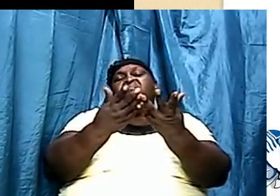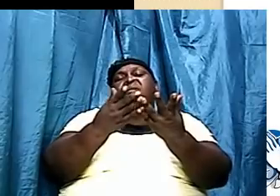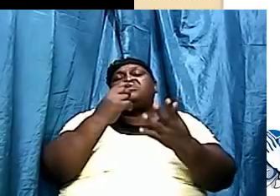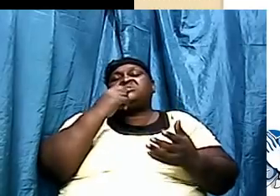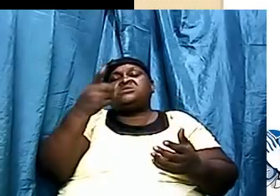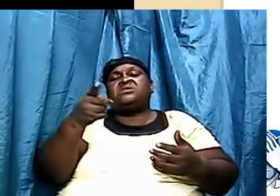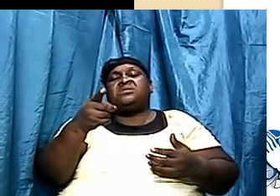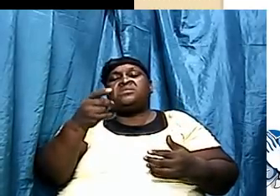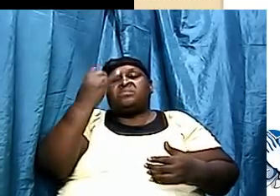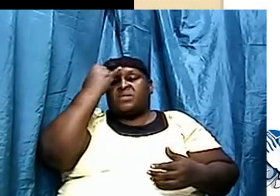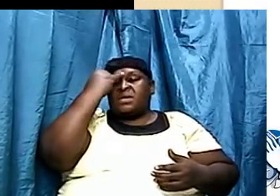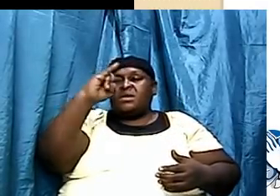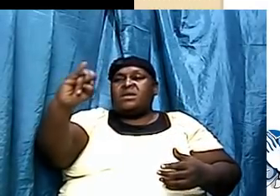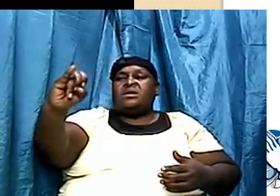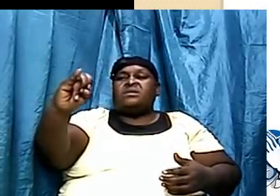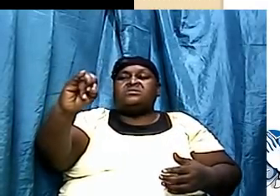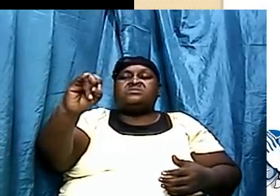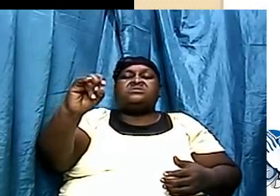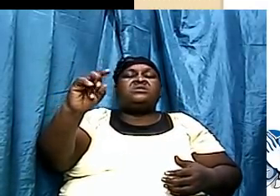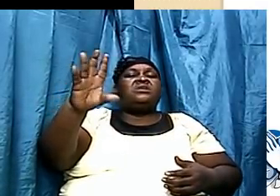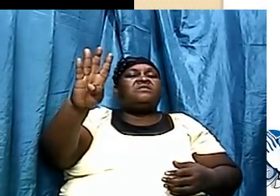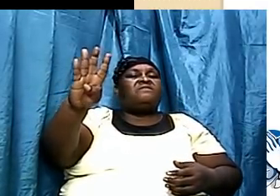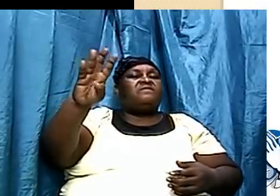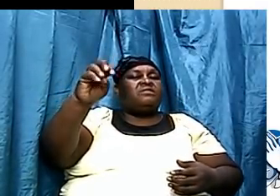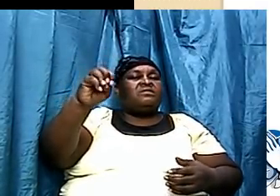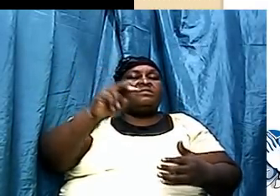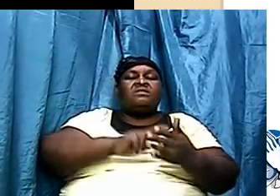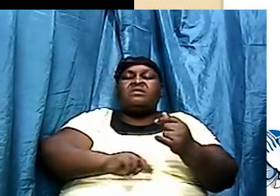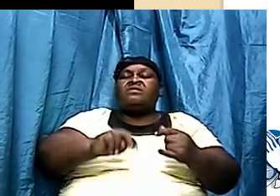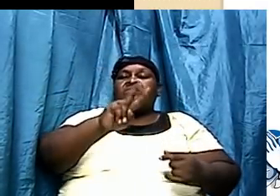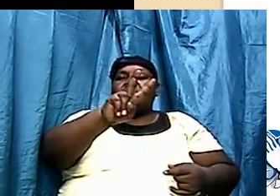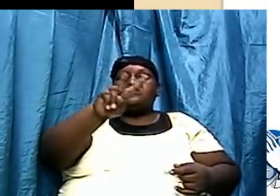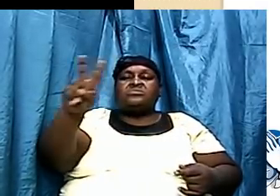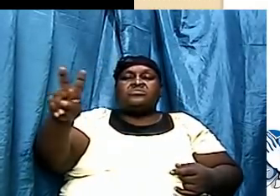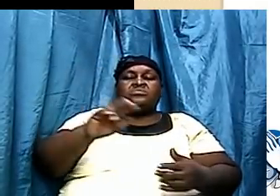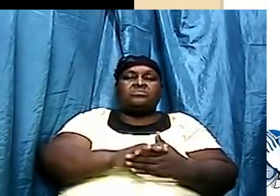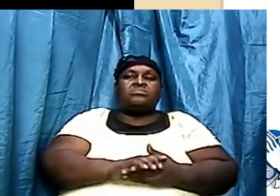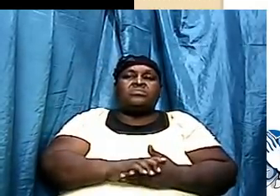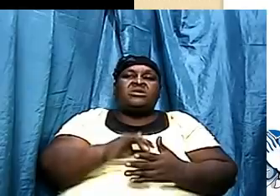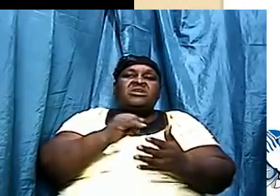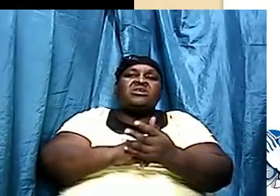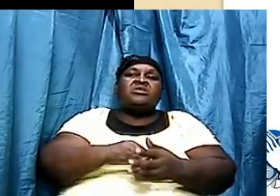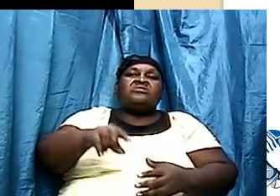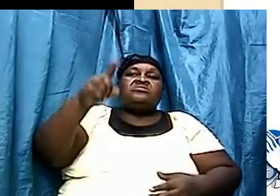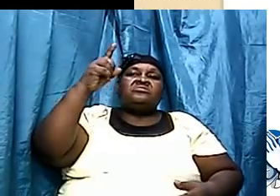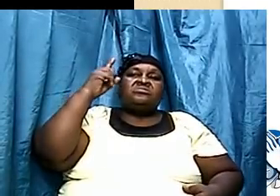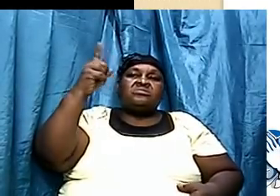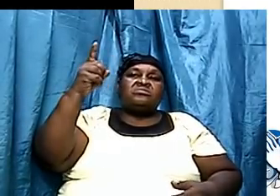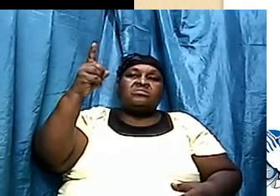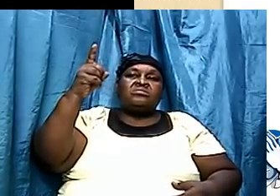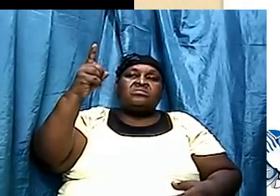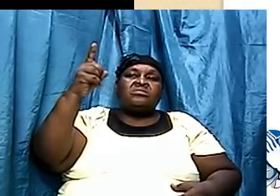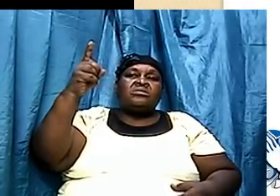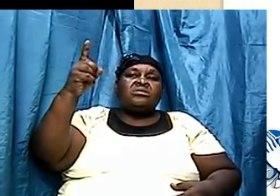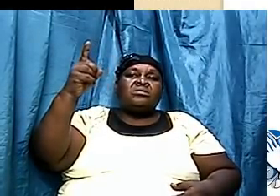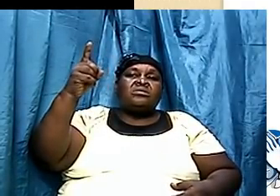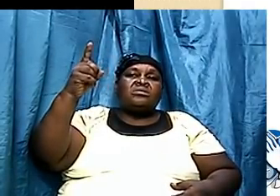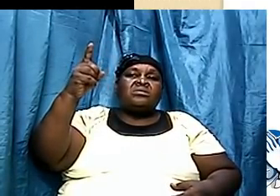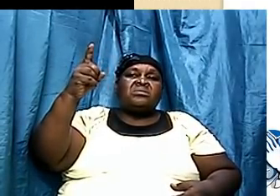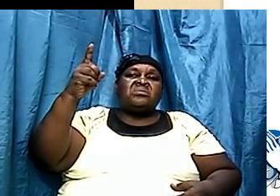Isaiah chapter 40 and verse 22. It says, is he talking about God